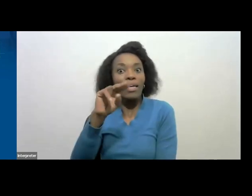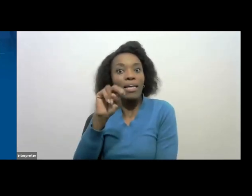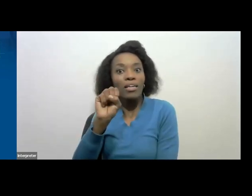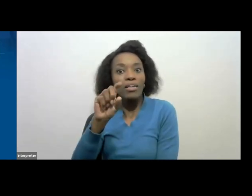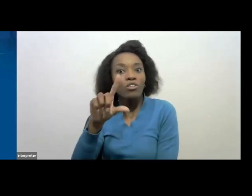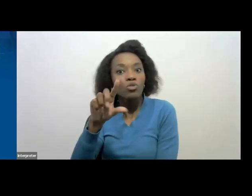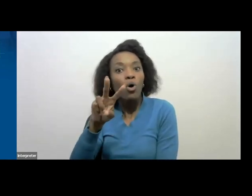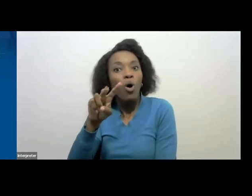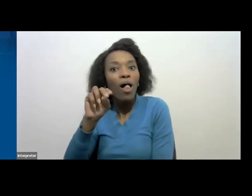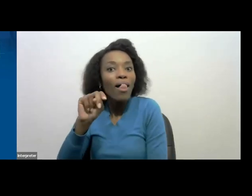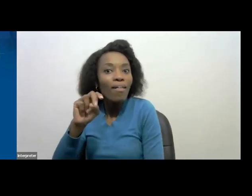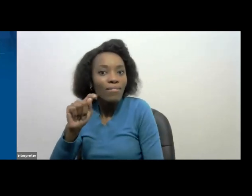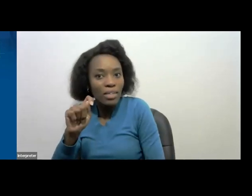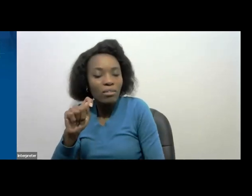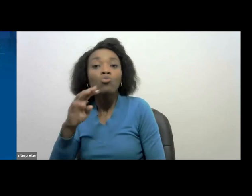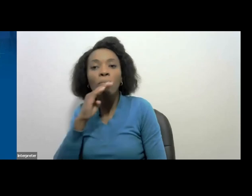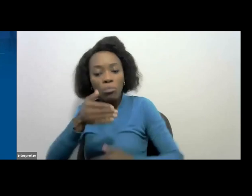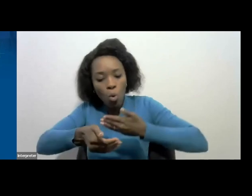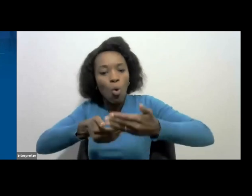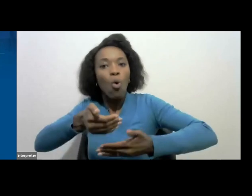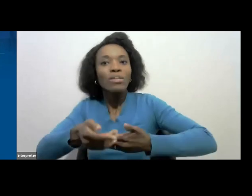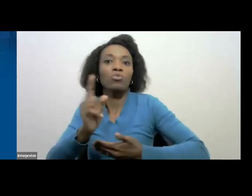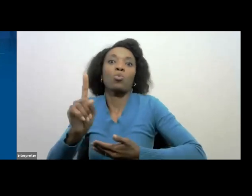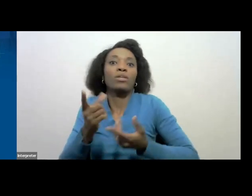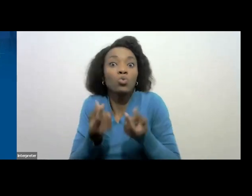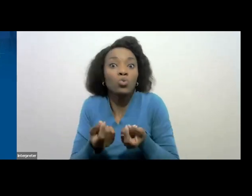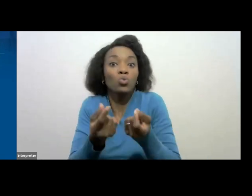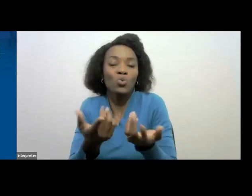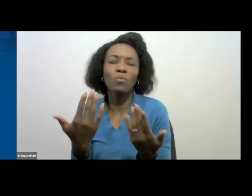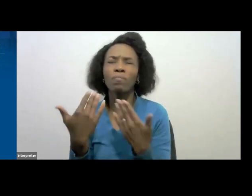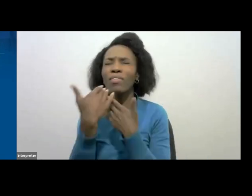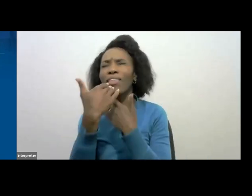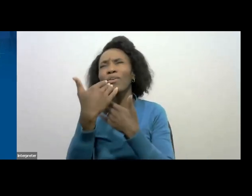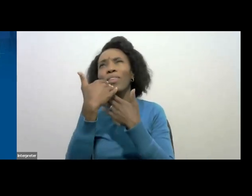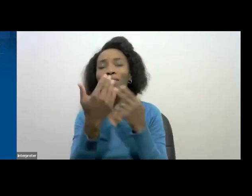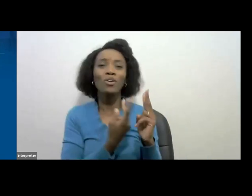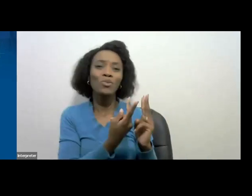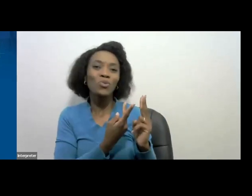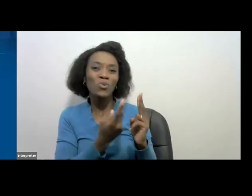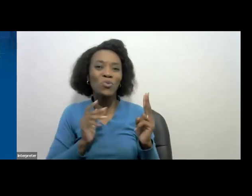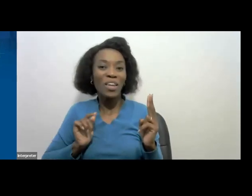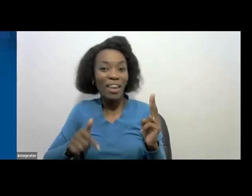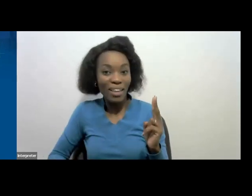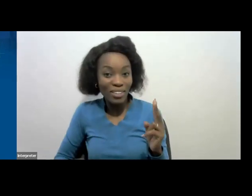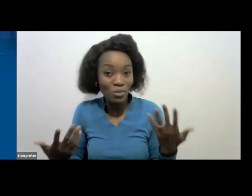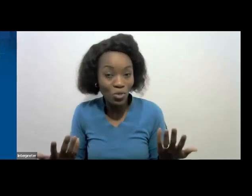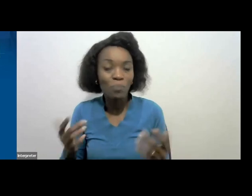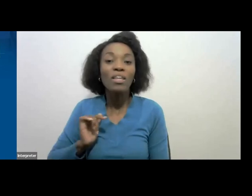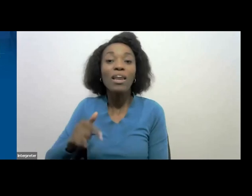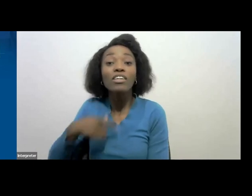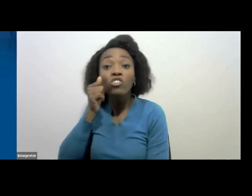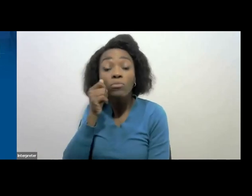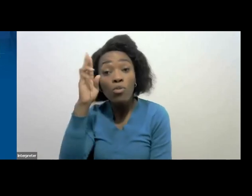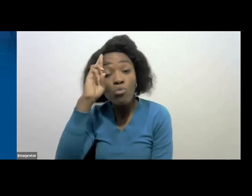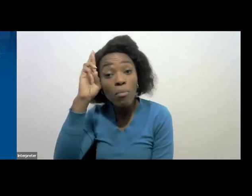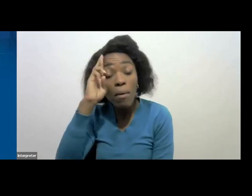that you need to follow with regards to those two thank you so much ladies ladies and gentlemen remember you can